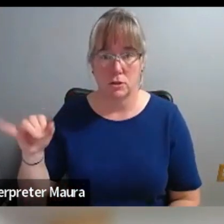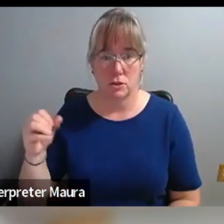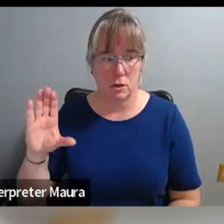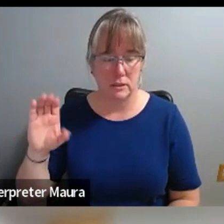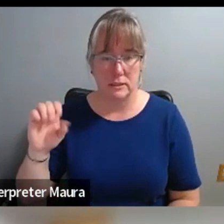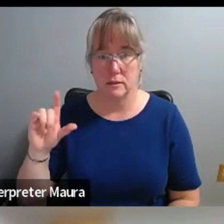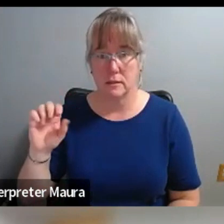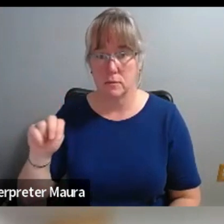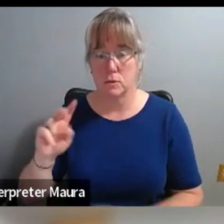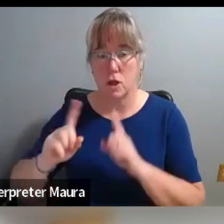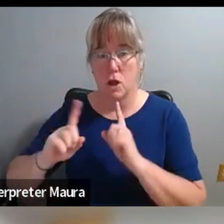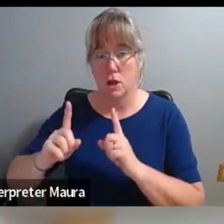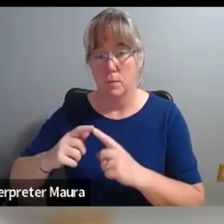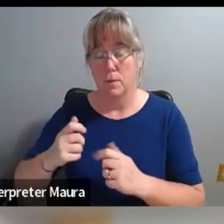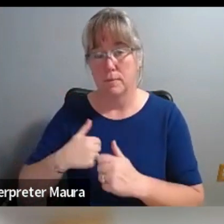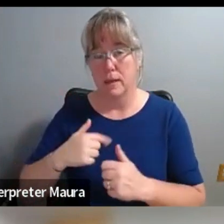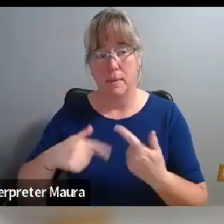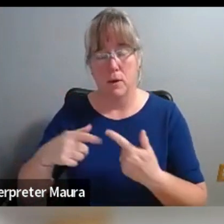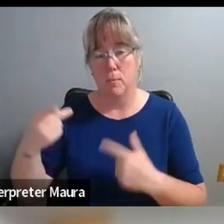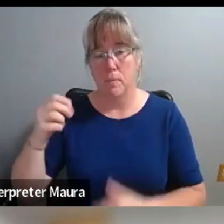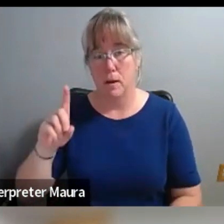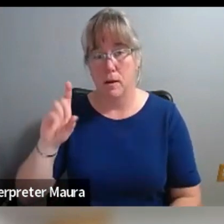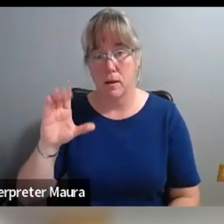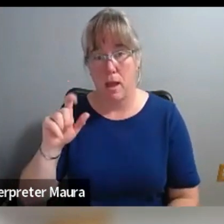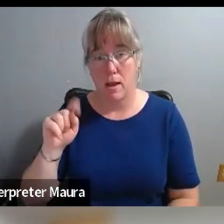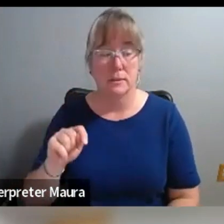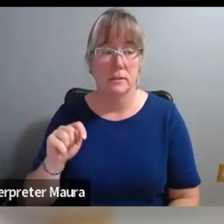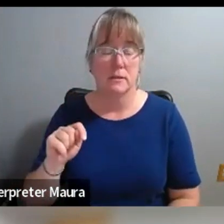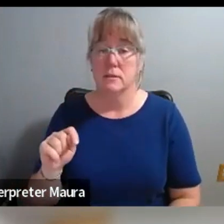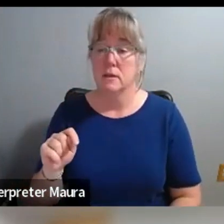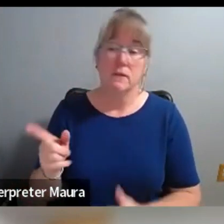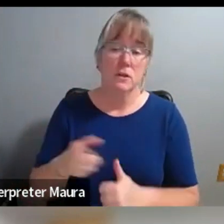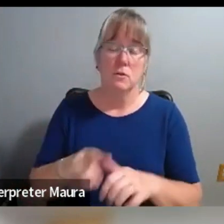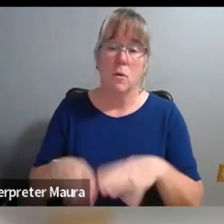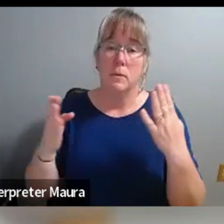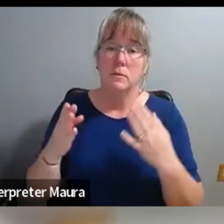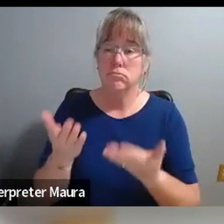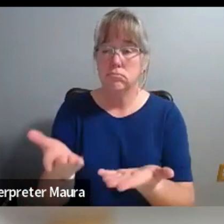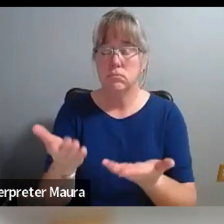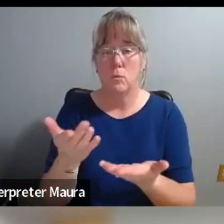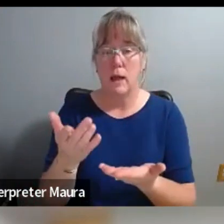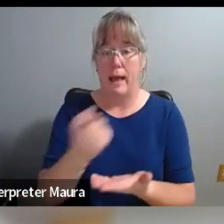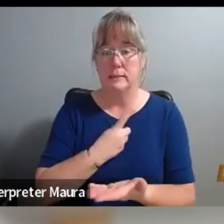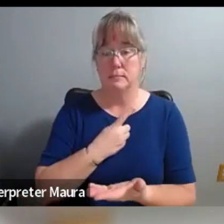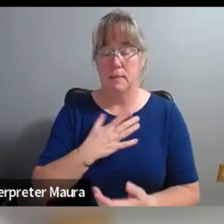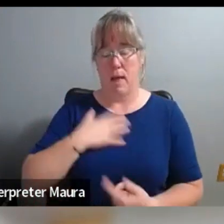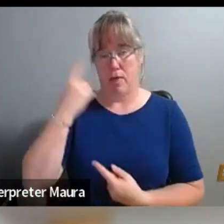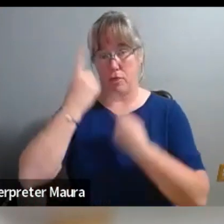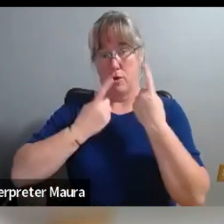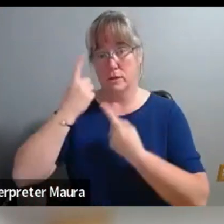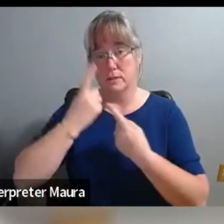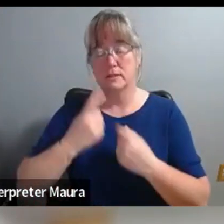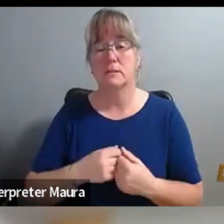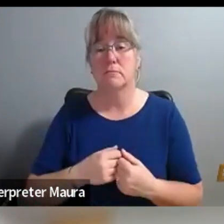for a podcast, kind of just started out with a conversation about what my thoughts were. And as the